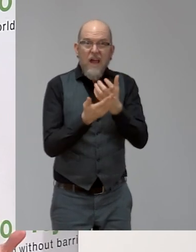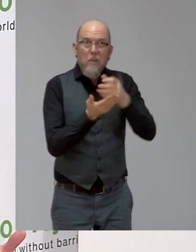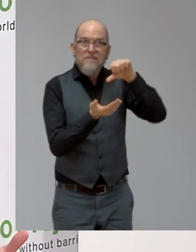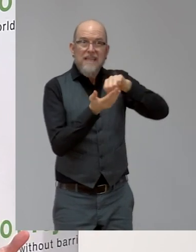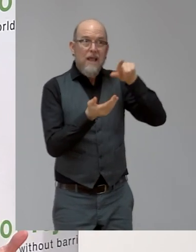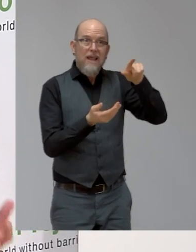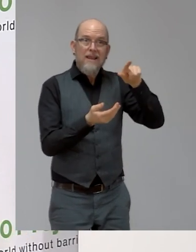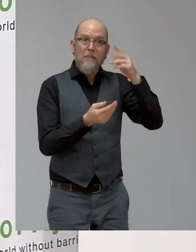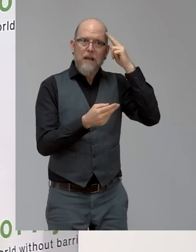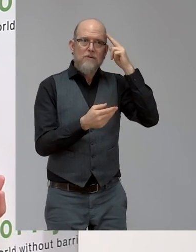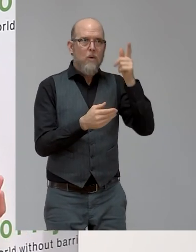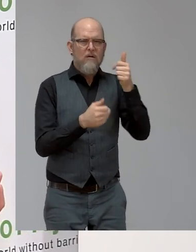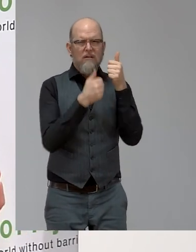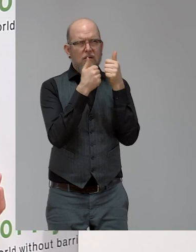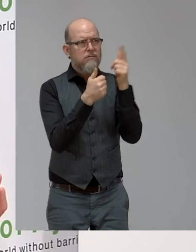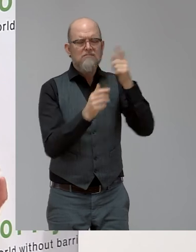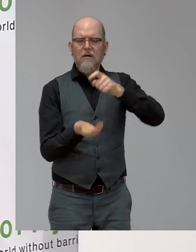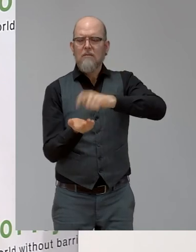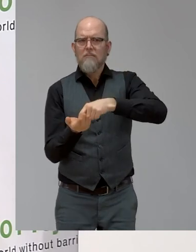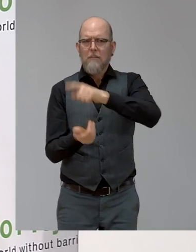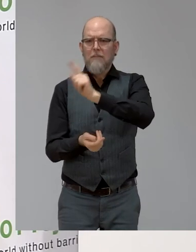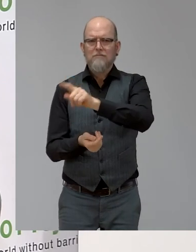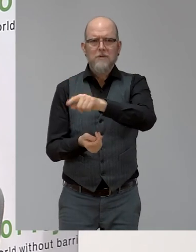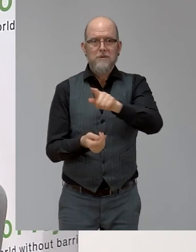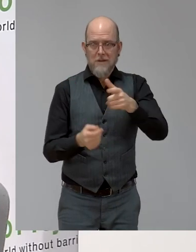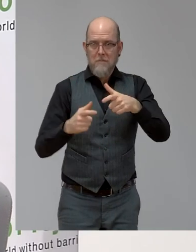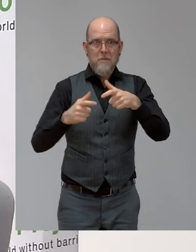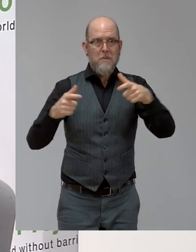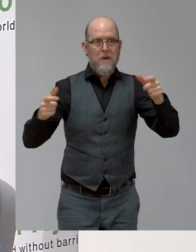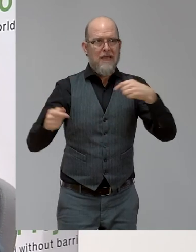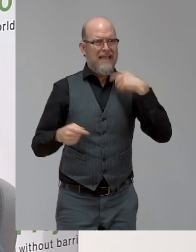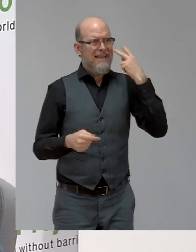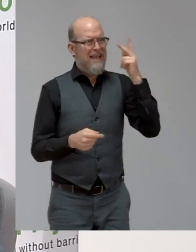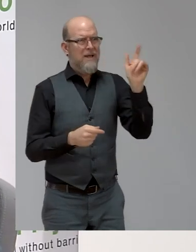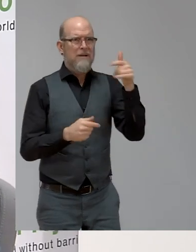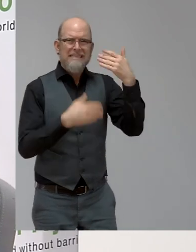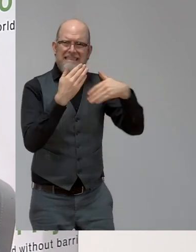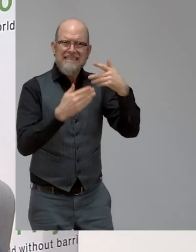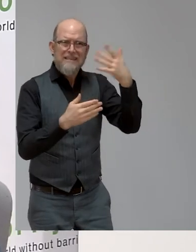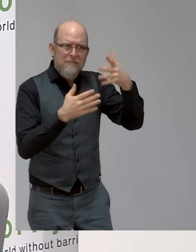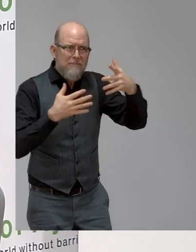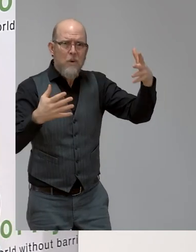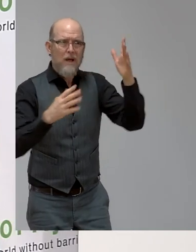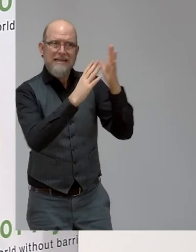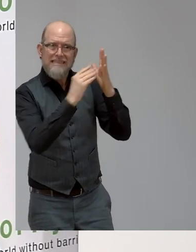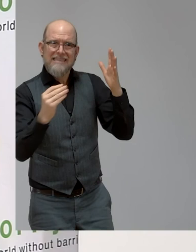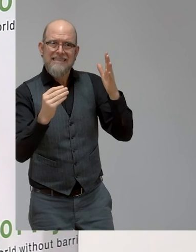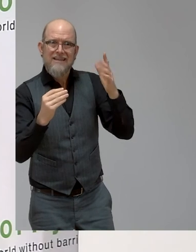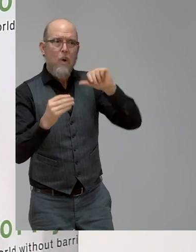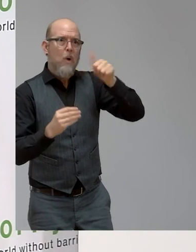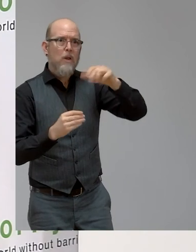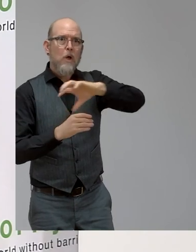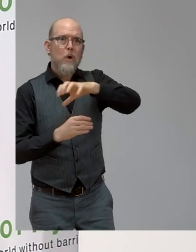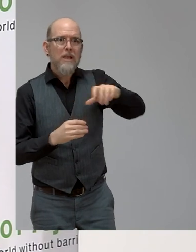again, please, more of that and other chambers of commerce around the world. Look to Mexico